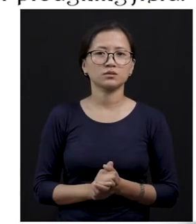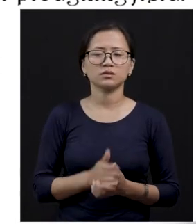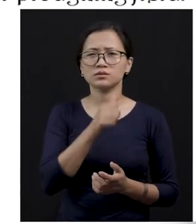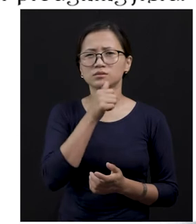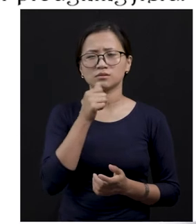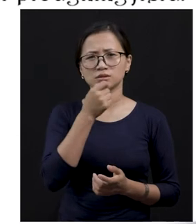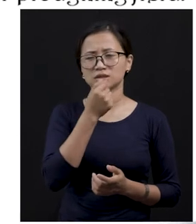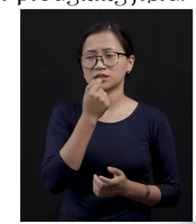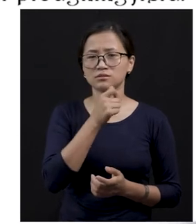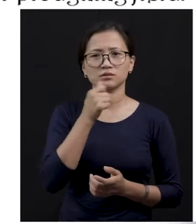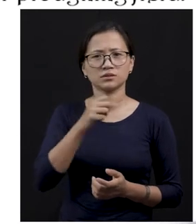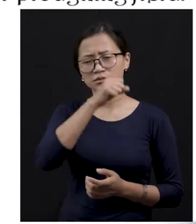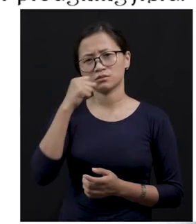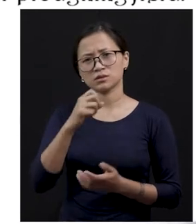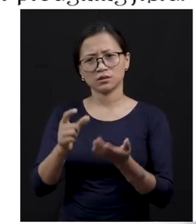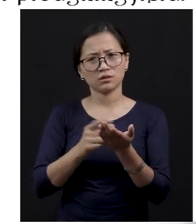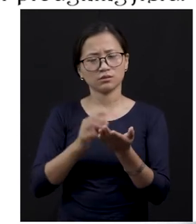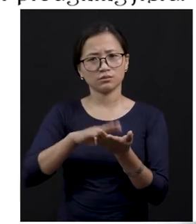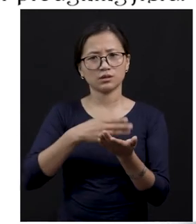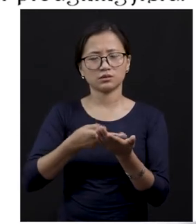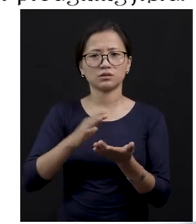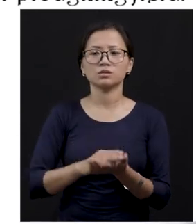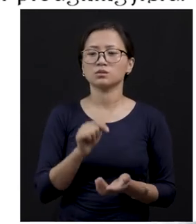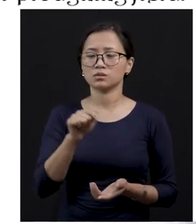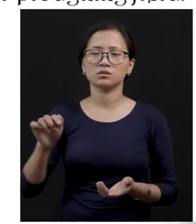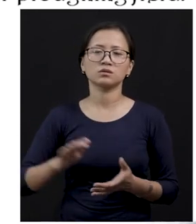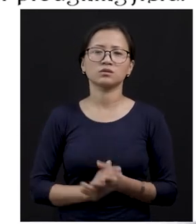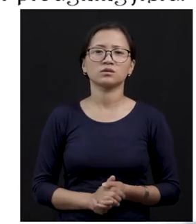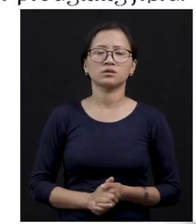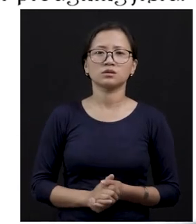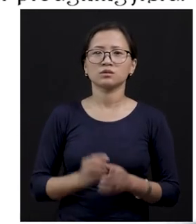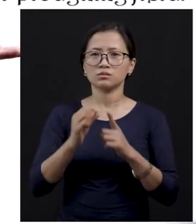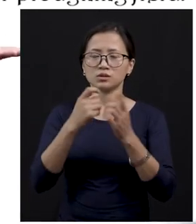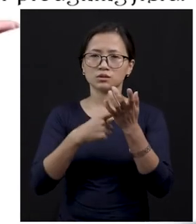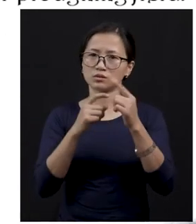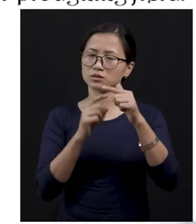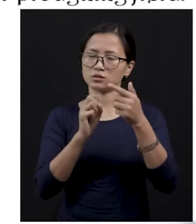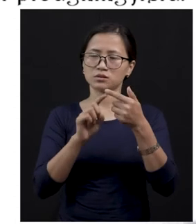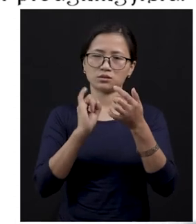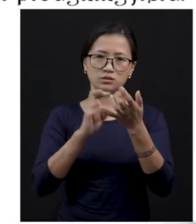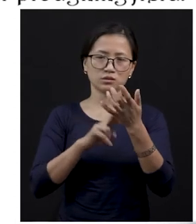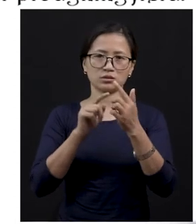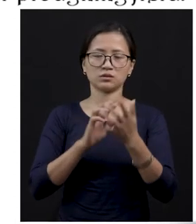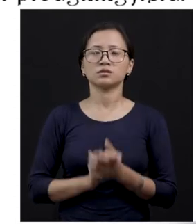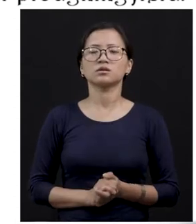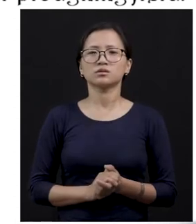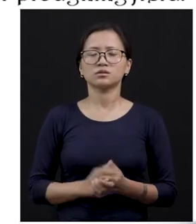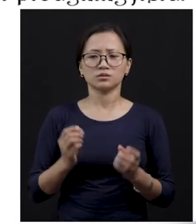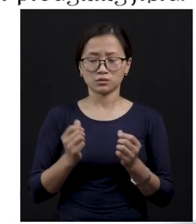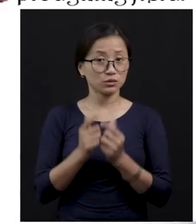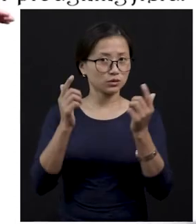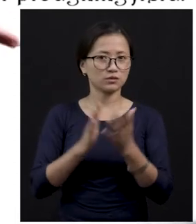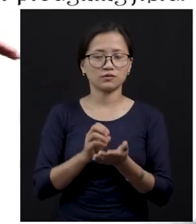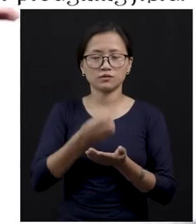milk, milk, meat, butter, know, which are, you know, protein rich food. All the food items that we